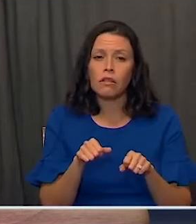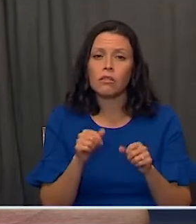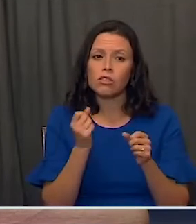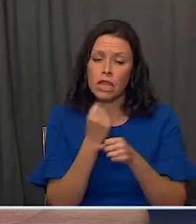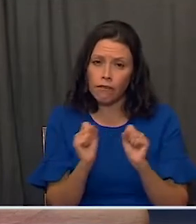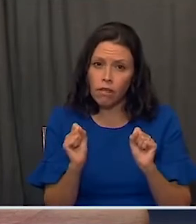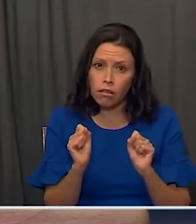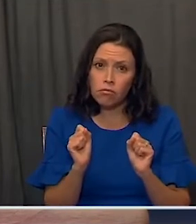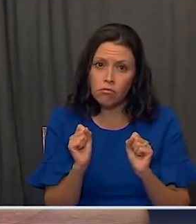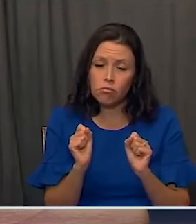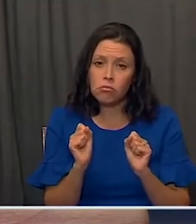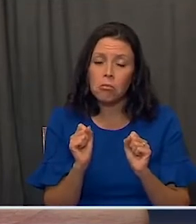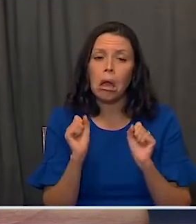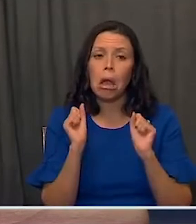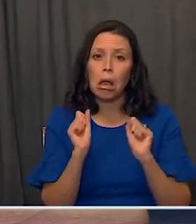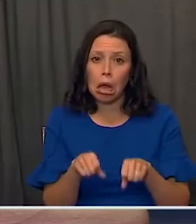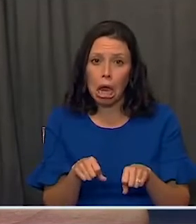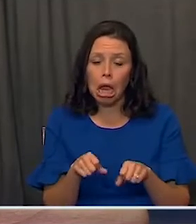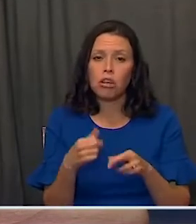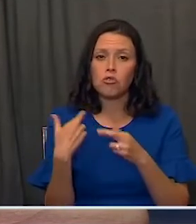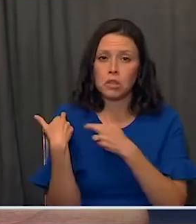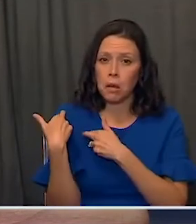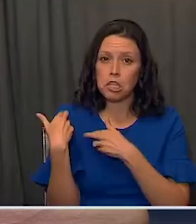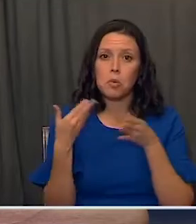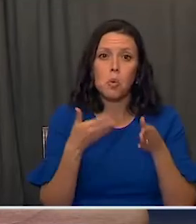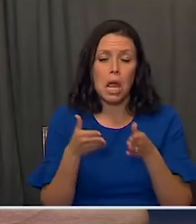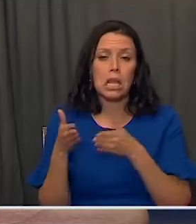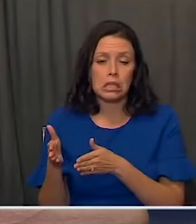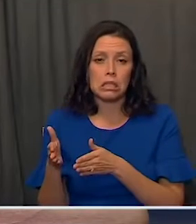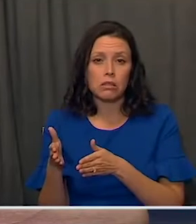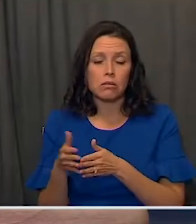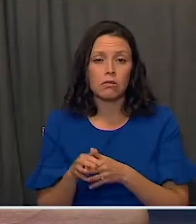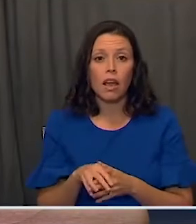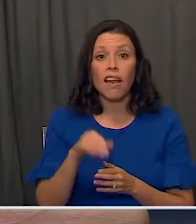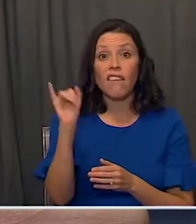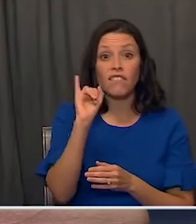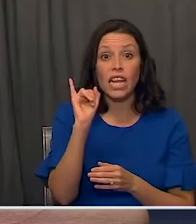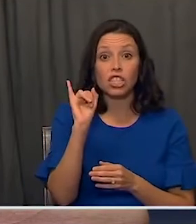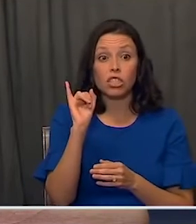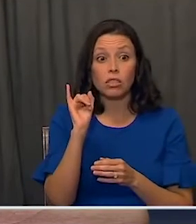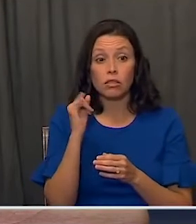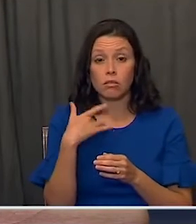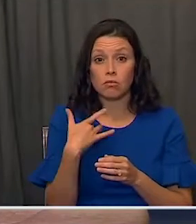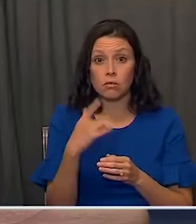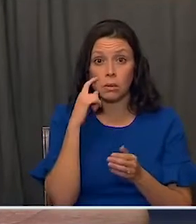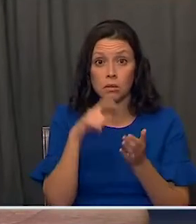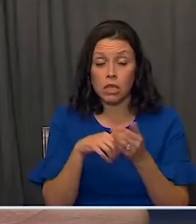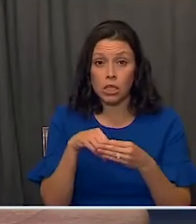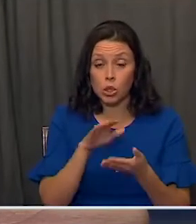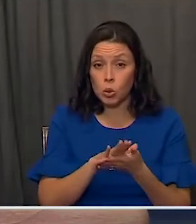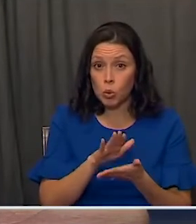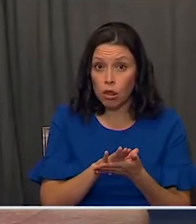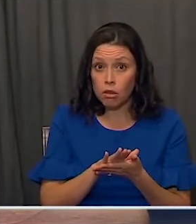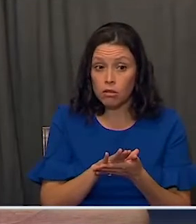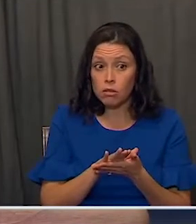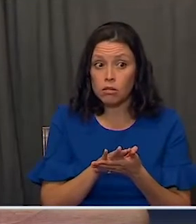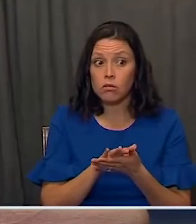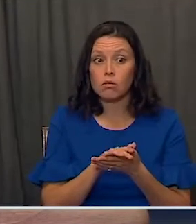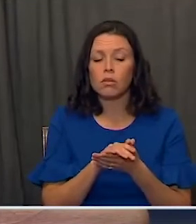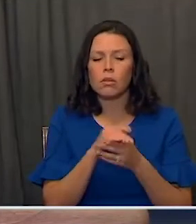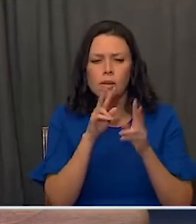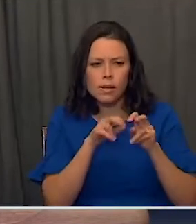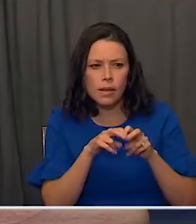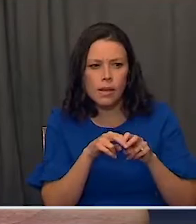safely and they can do it responsibly. The infections that we've identified in schools when they've been